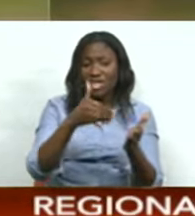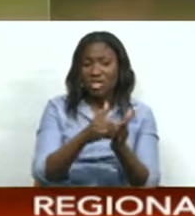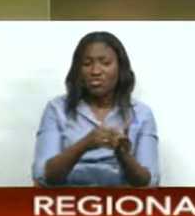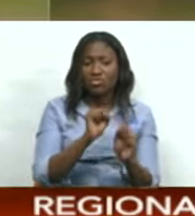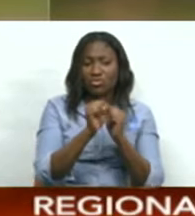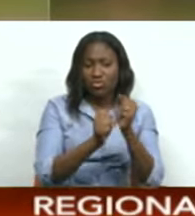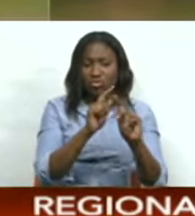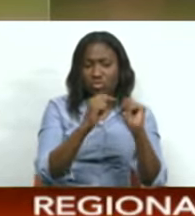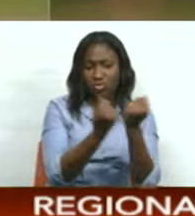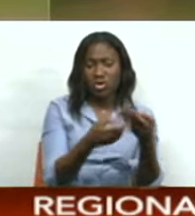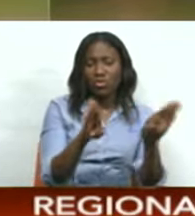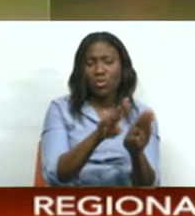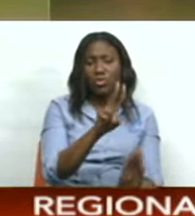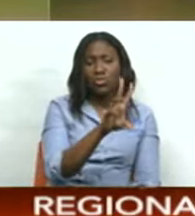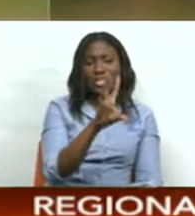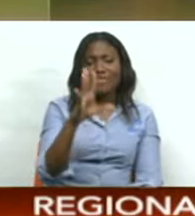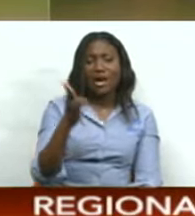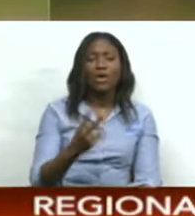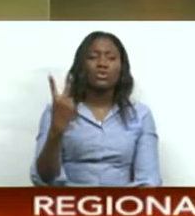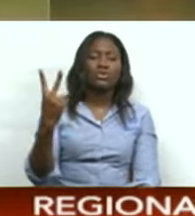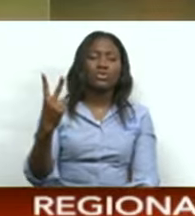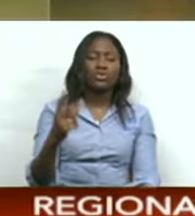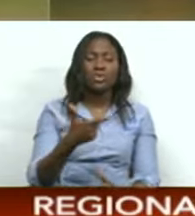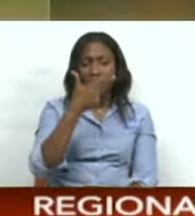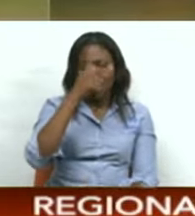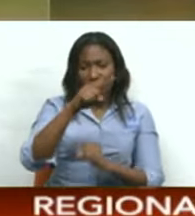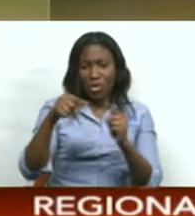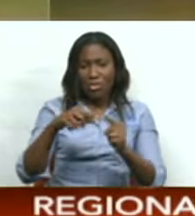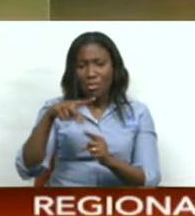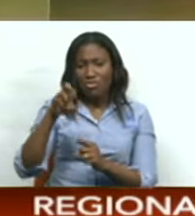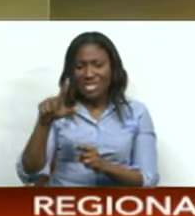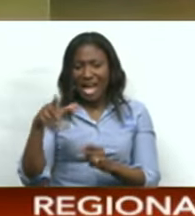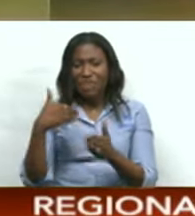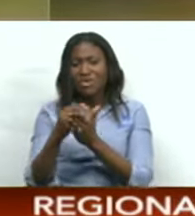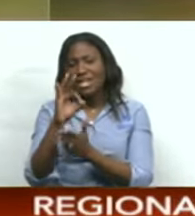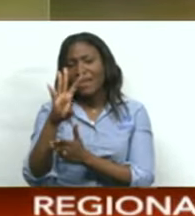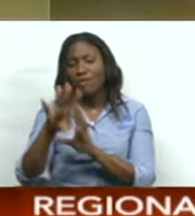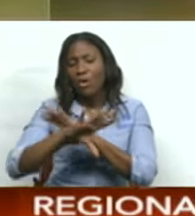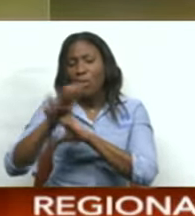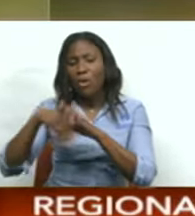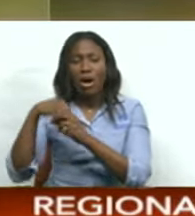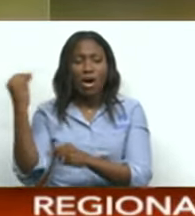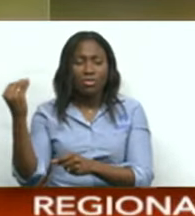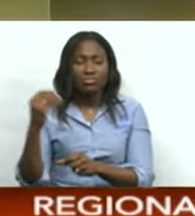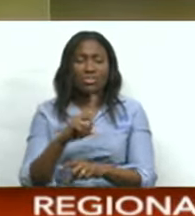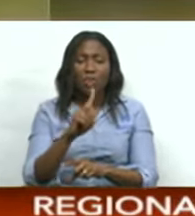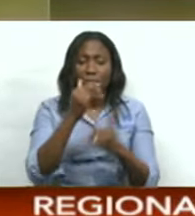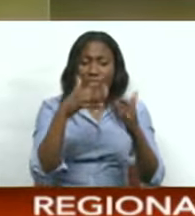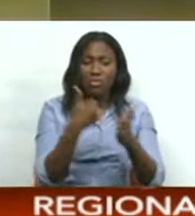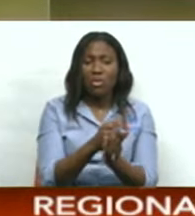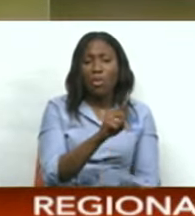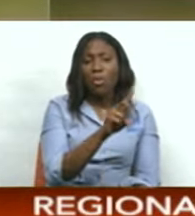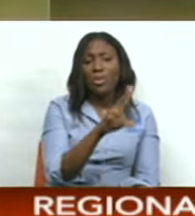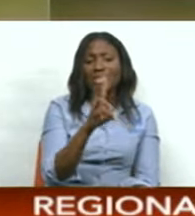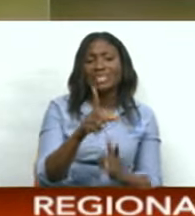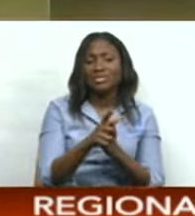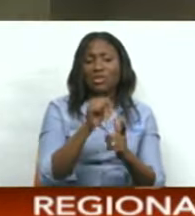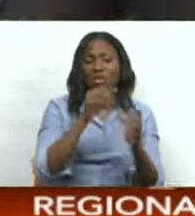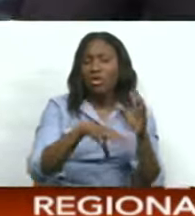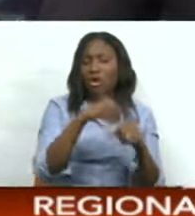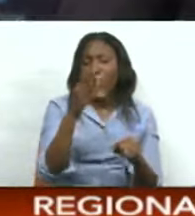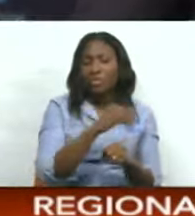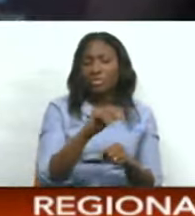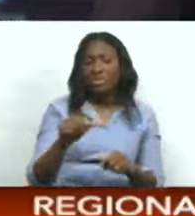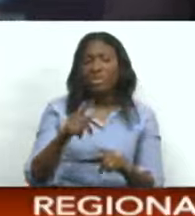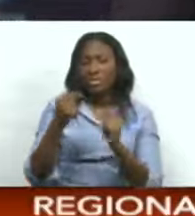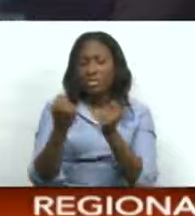on 265 for two in response to Purcell's 94 all-out. Mario Belkin scored 126 not out as Mary